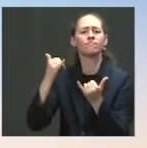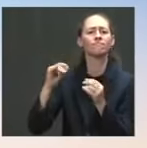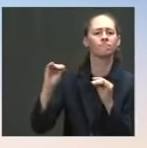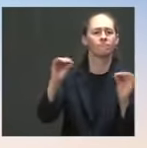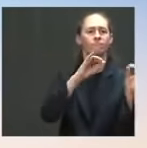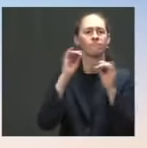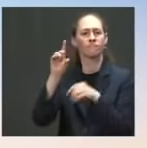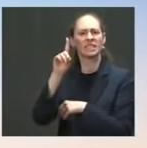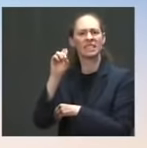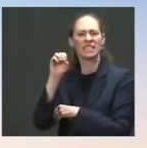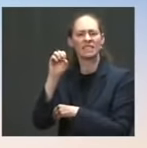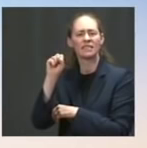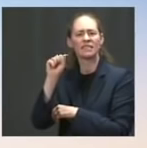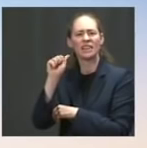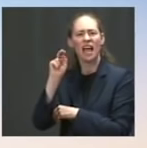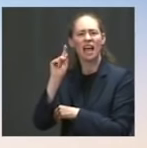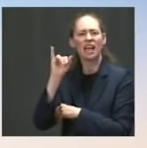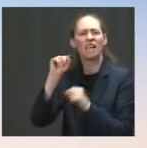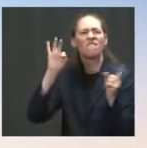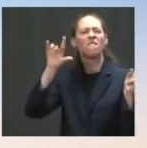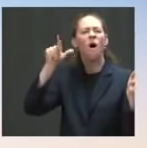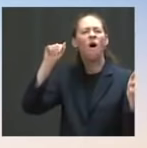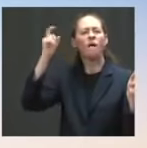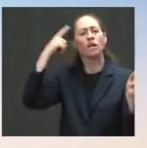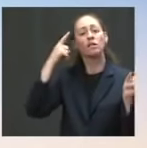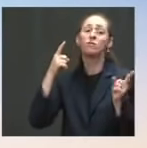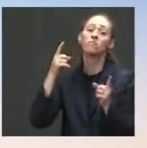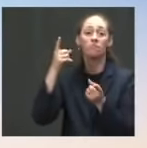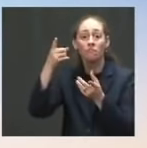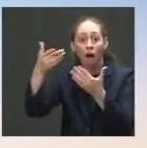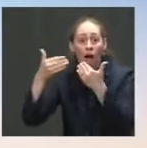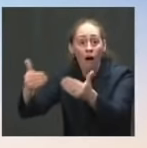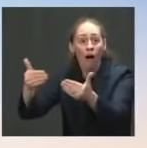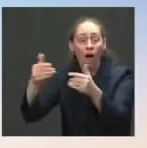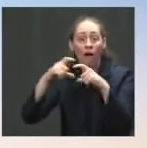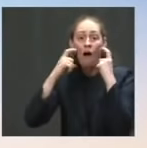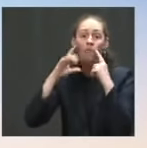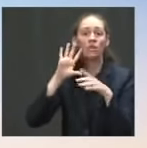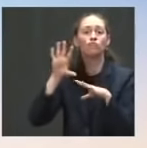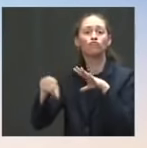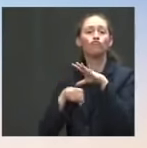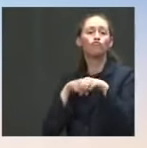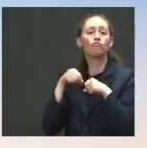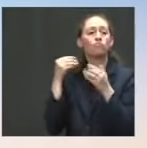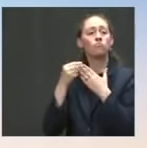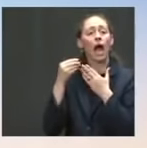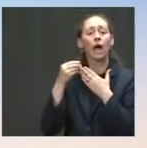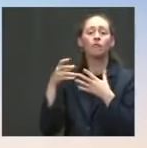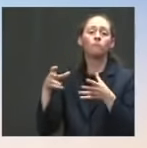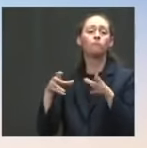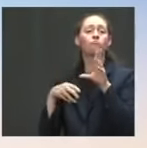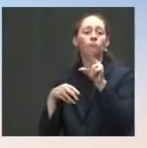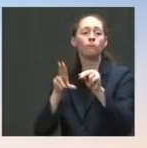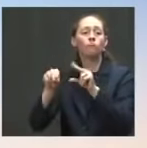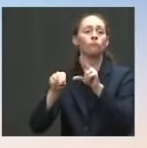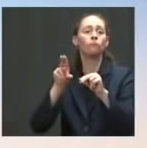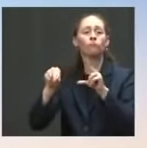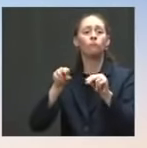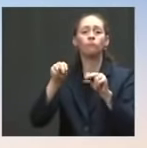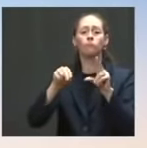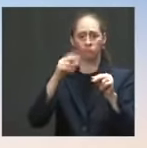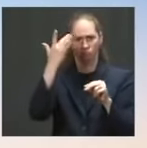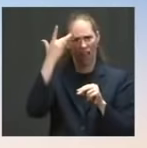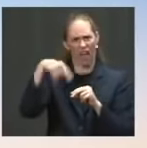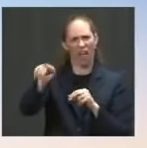school board members and superintendents in districts that do not comply with his order outlawing mask mandates at schools. What's the White